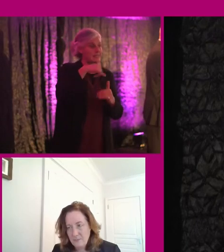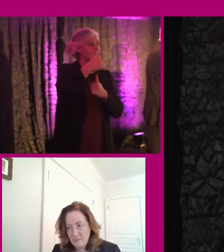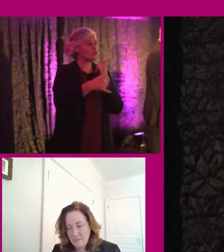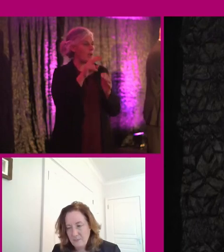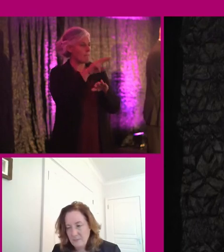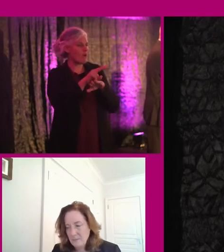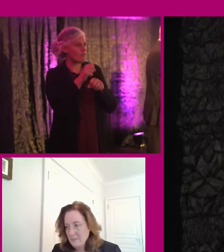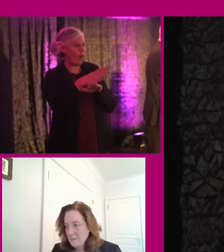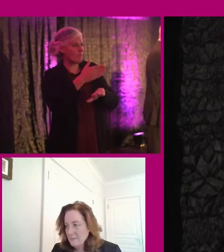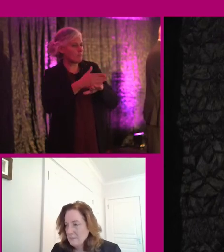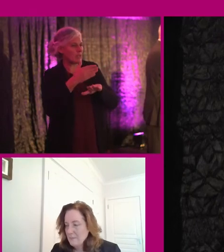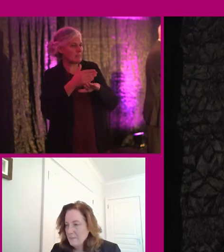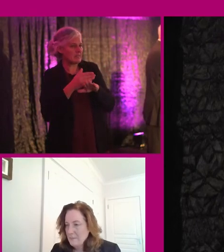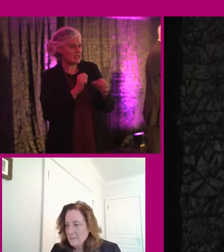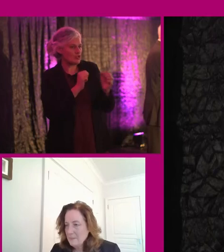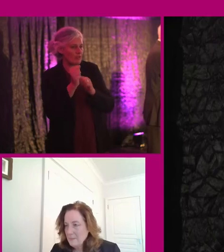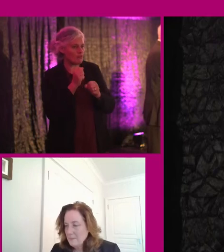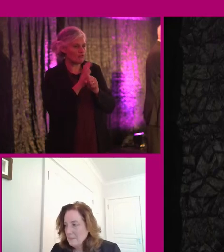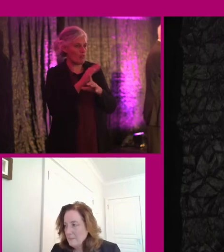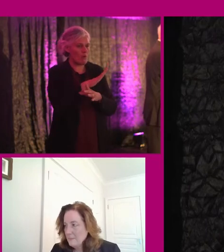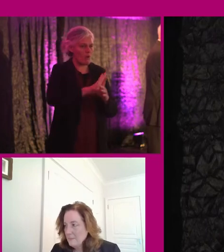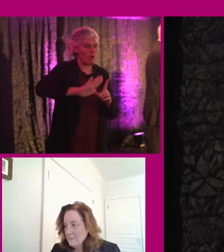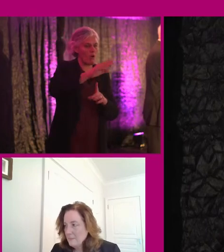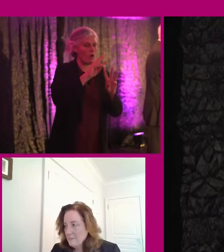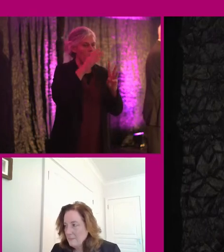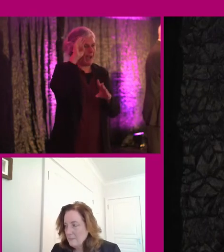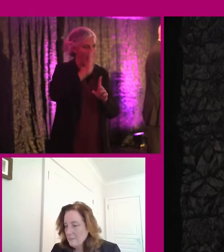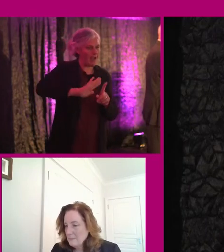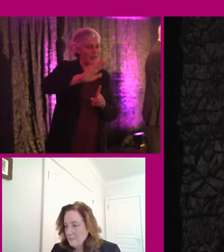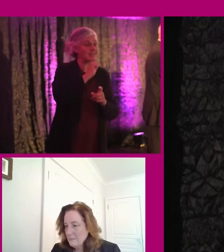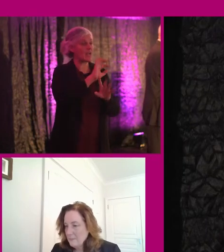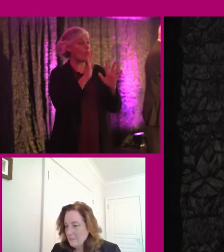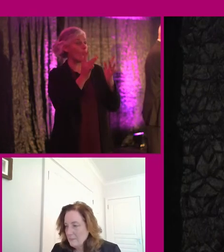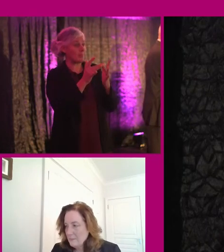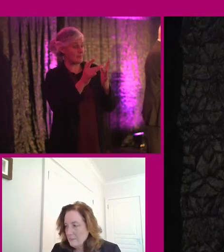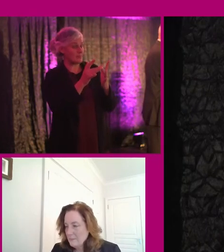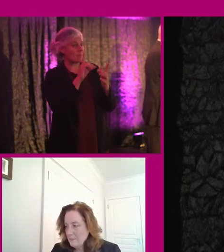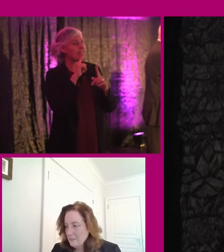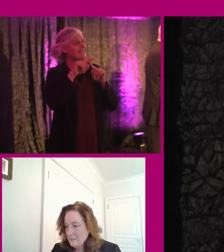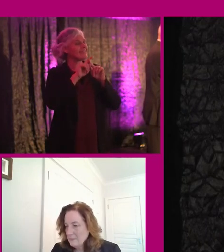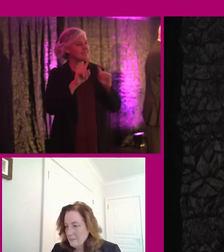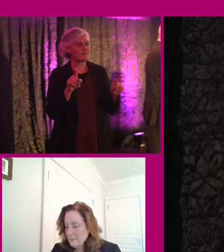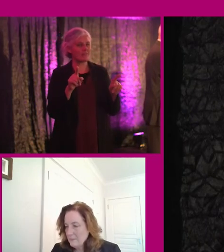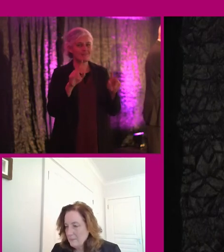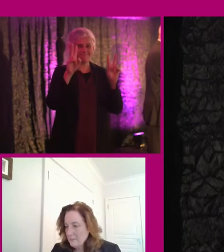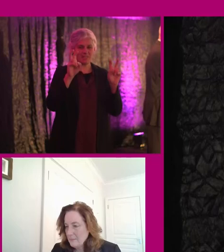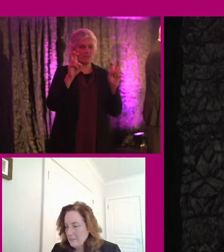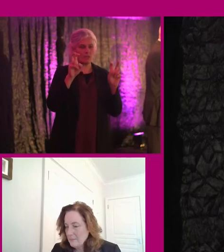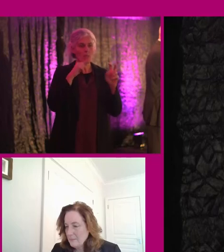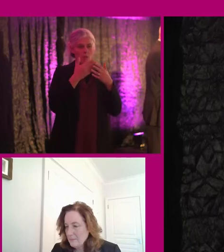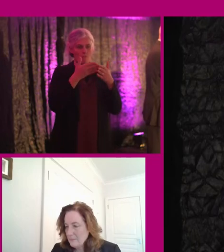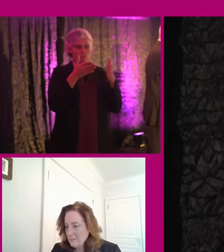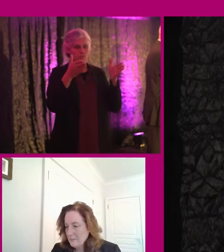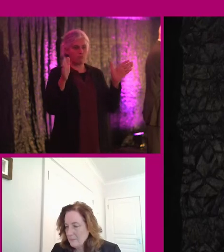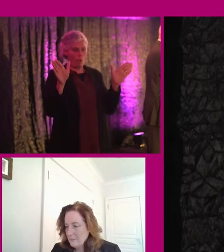all the employability services around the country and their websites. But that's a, it's a different definition, but it is broader